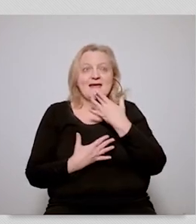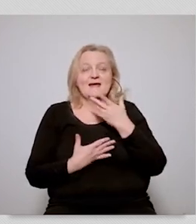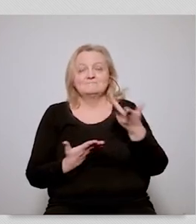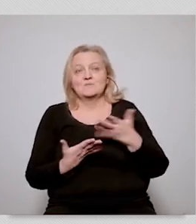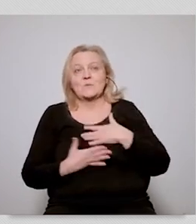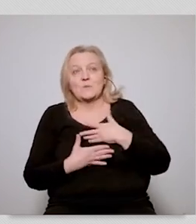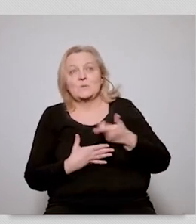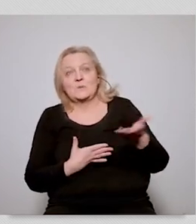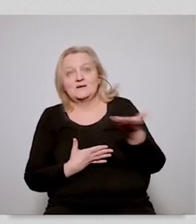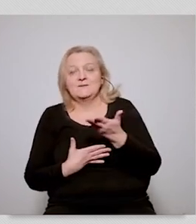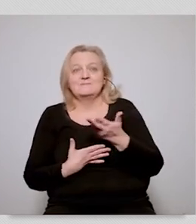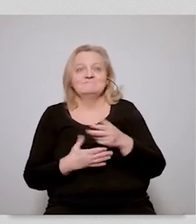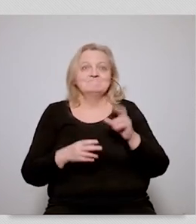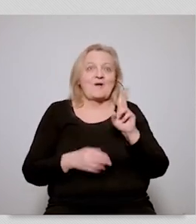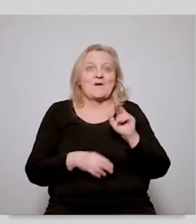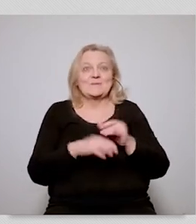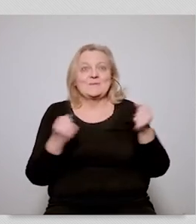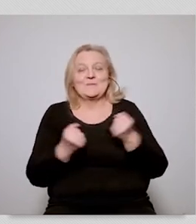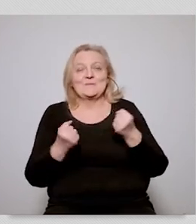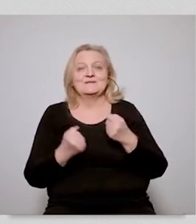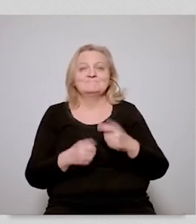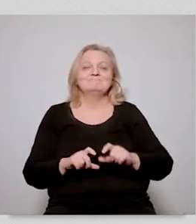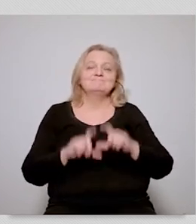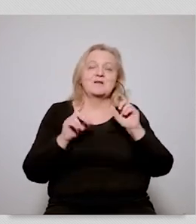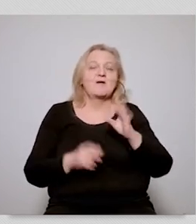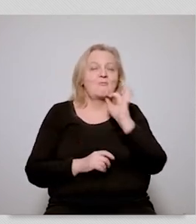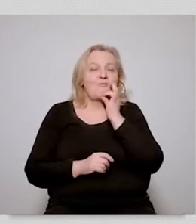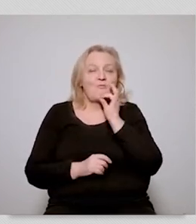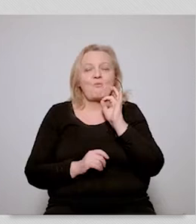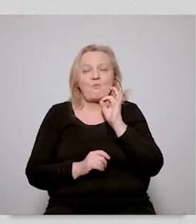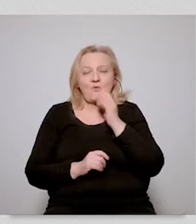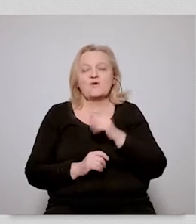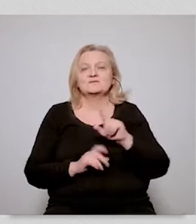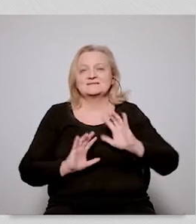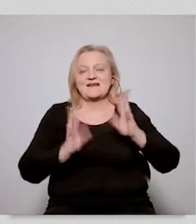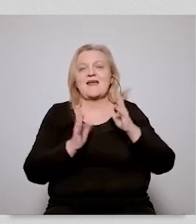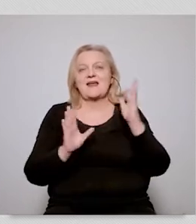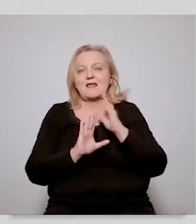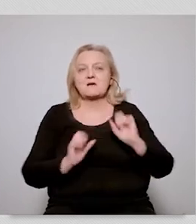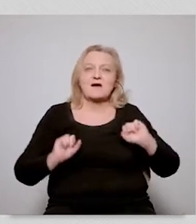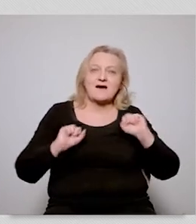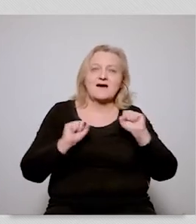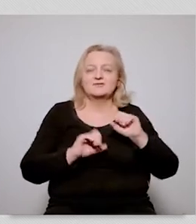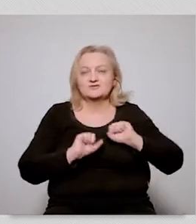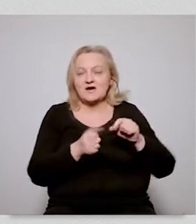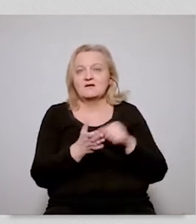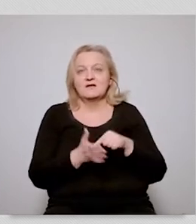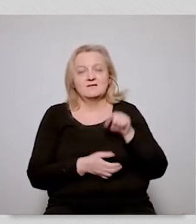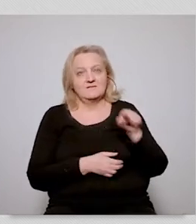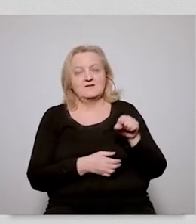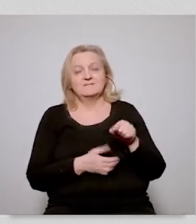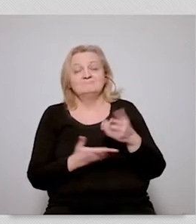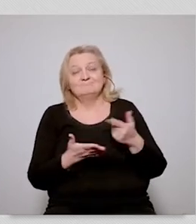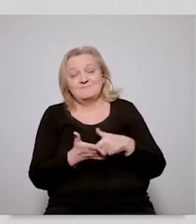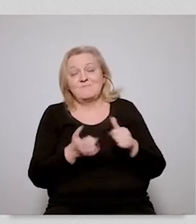that we actually hope will understand the